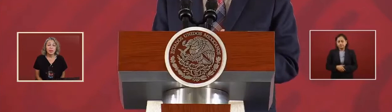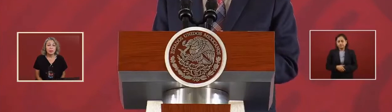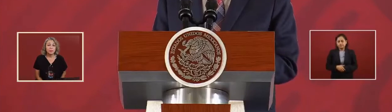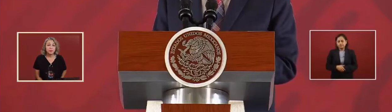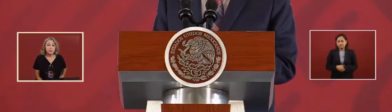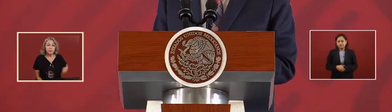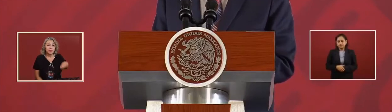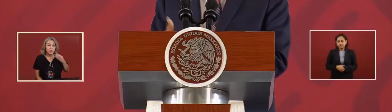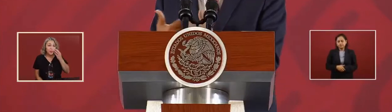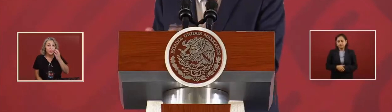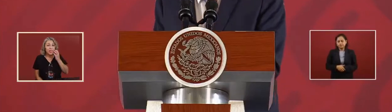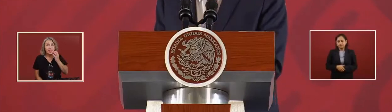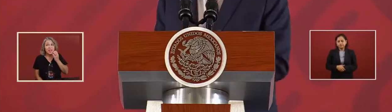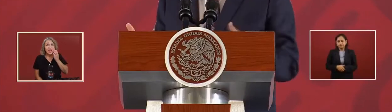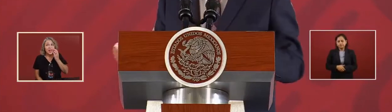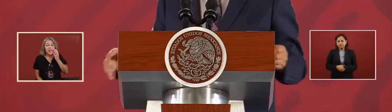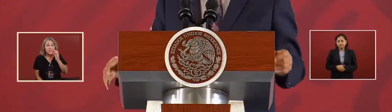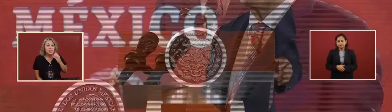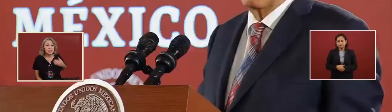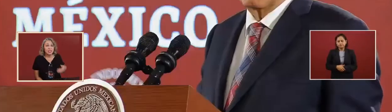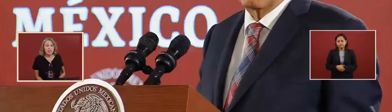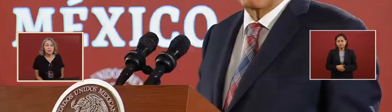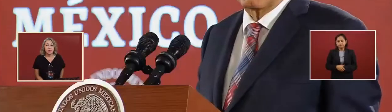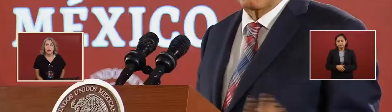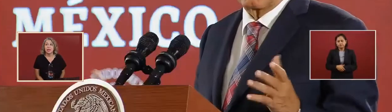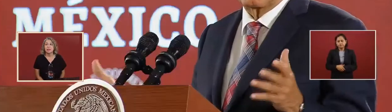Not to celebrate corruption.